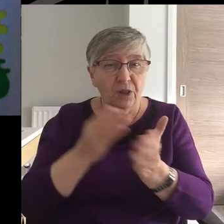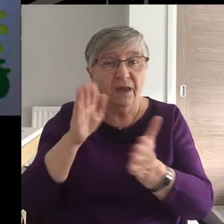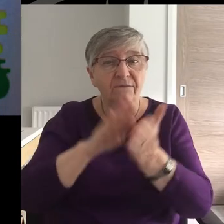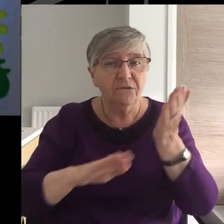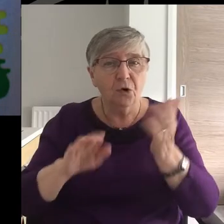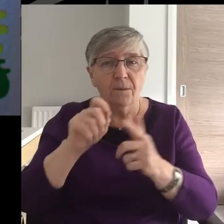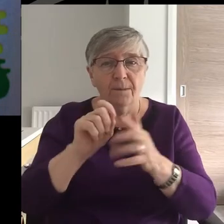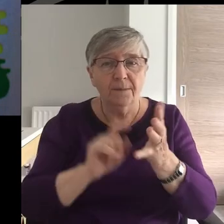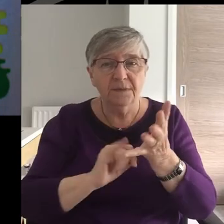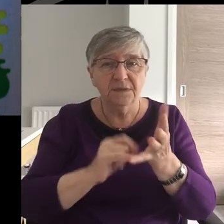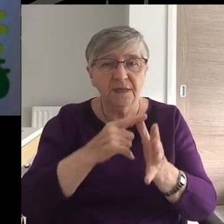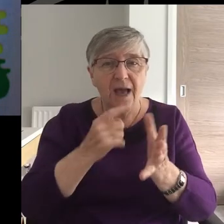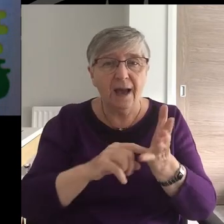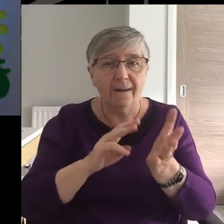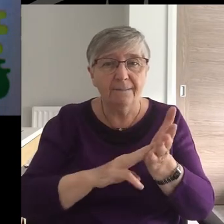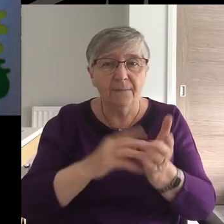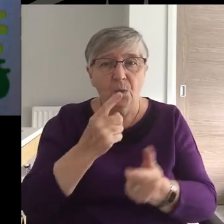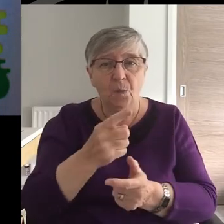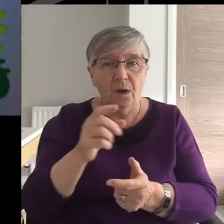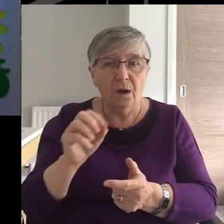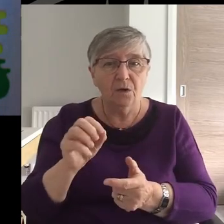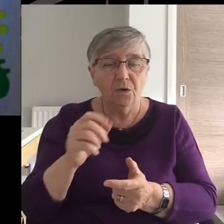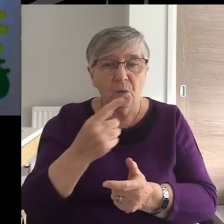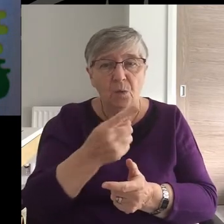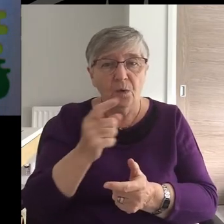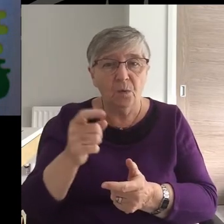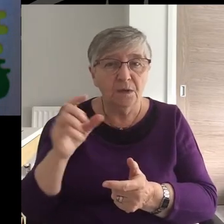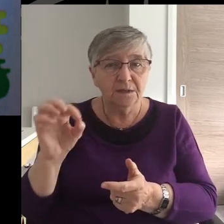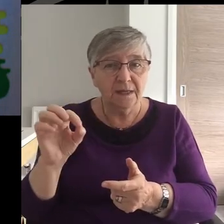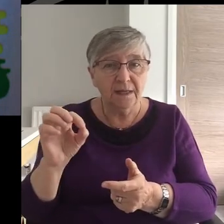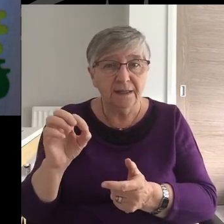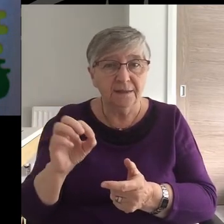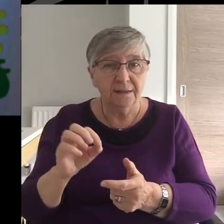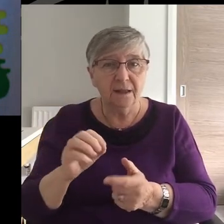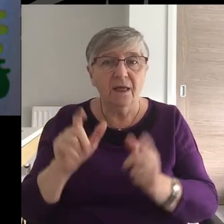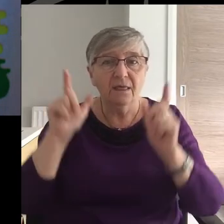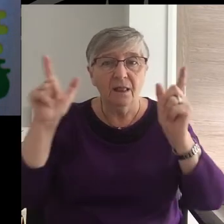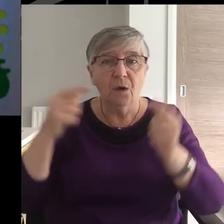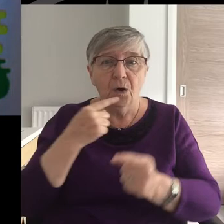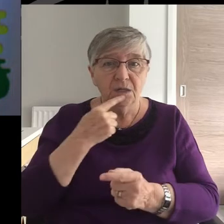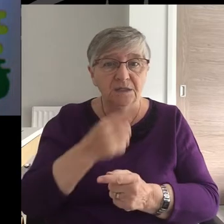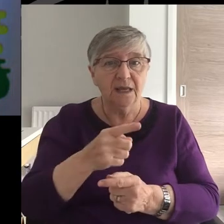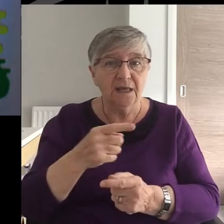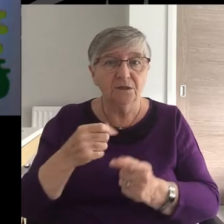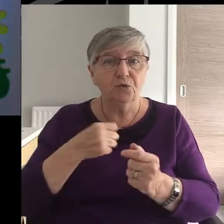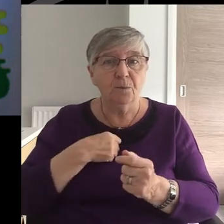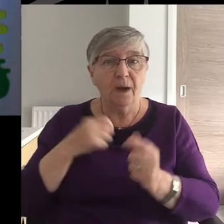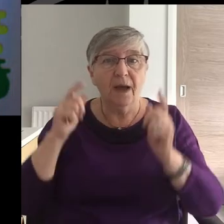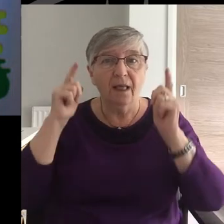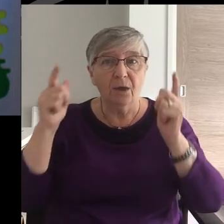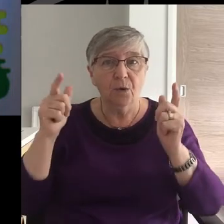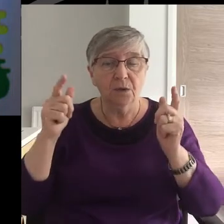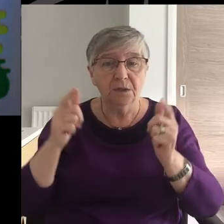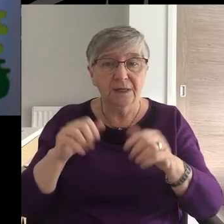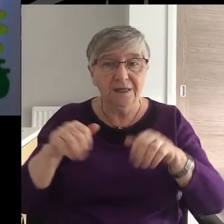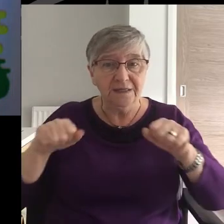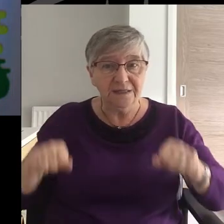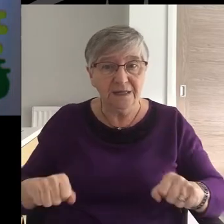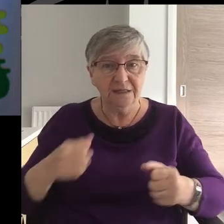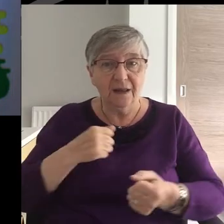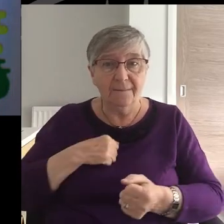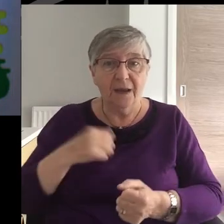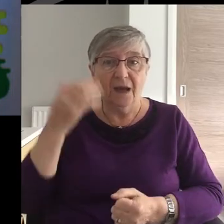110, verse 1. The Lord says to my Lord, sit at my right hand